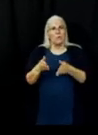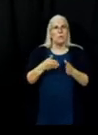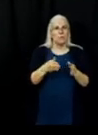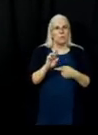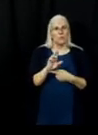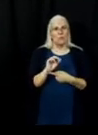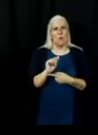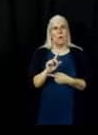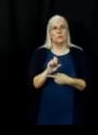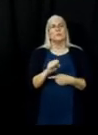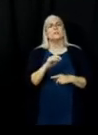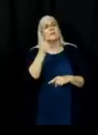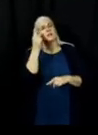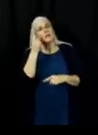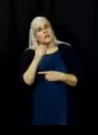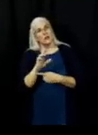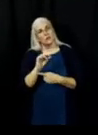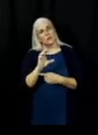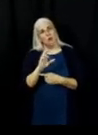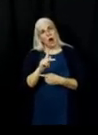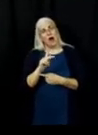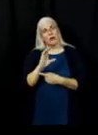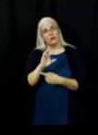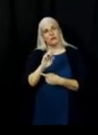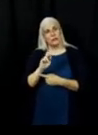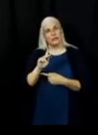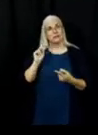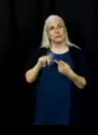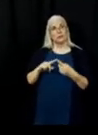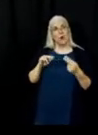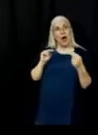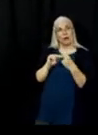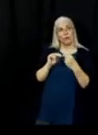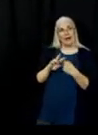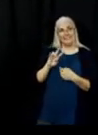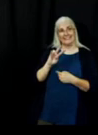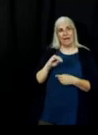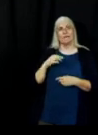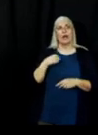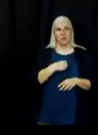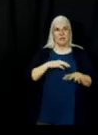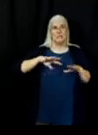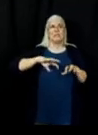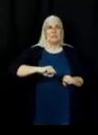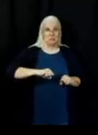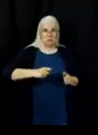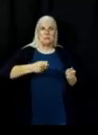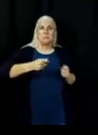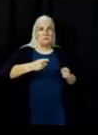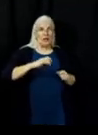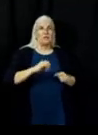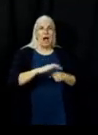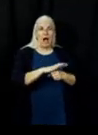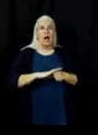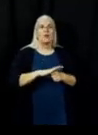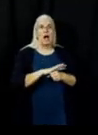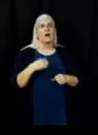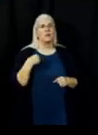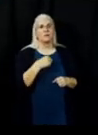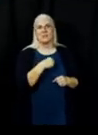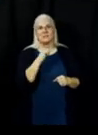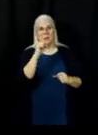the Highway 70 corridor. And again, we've got some containment in that section of line as well, and we don't expect any further southerly movement.